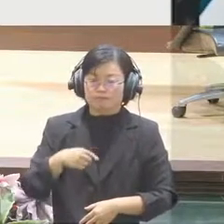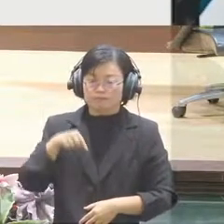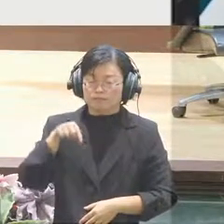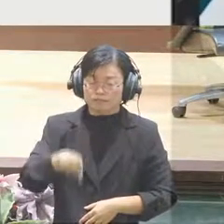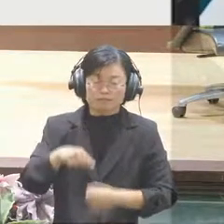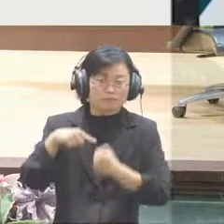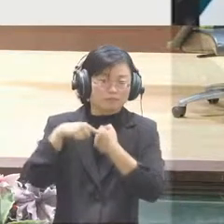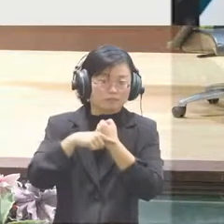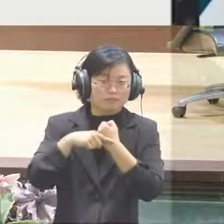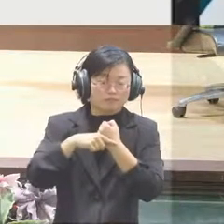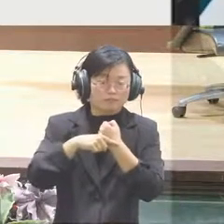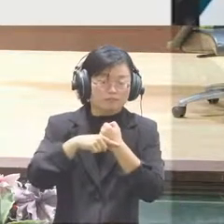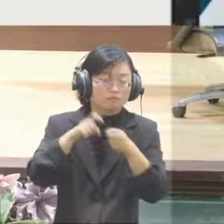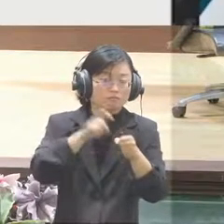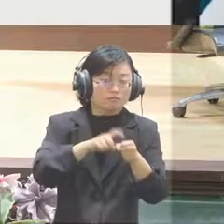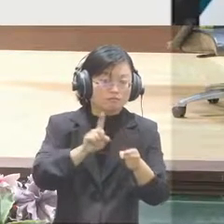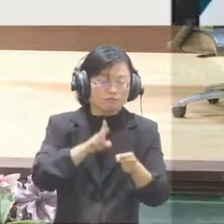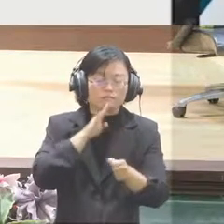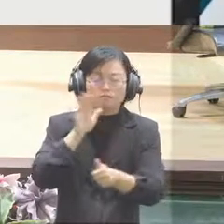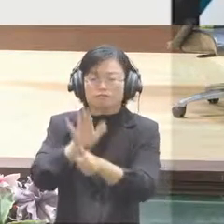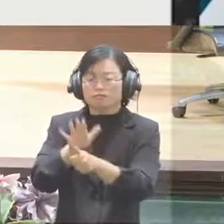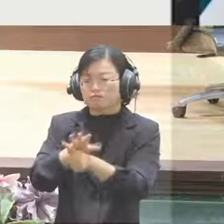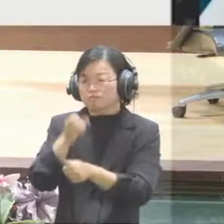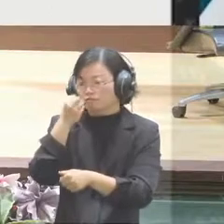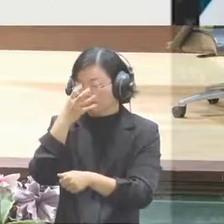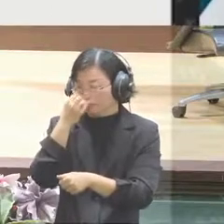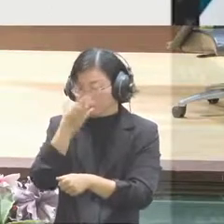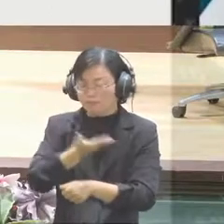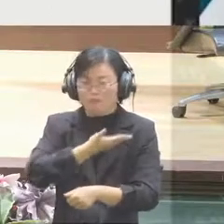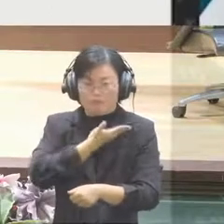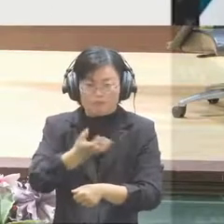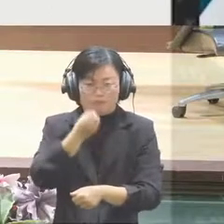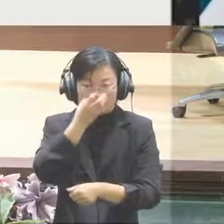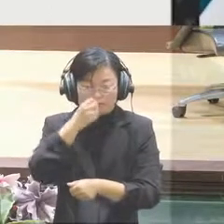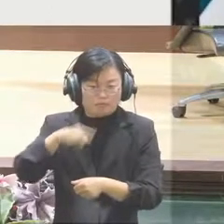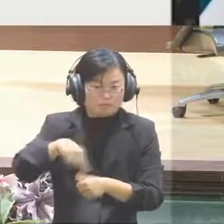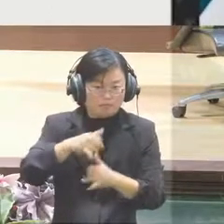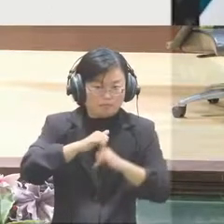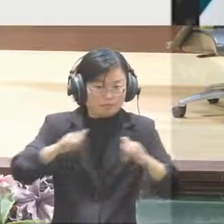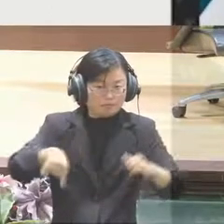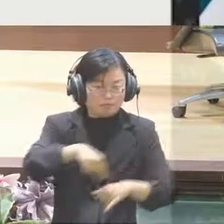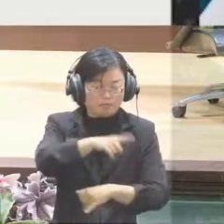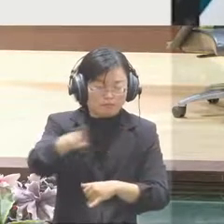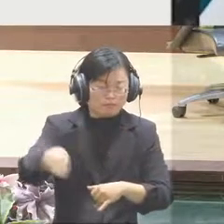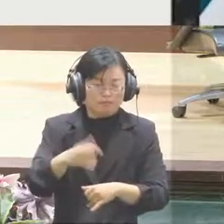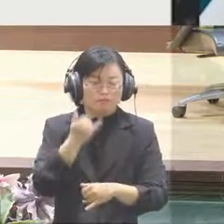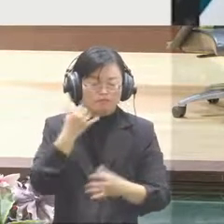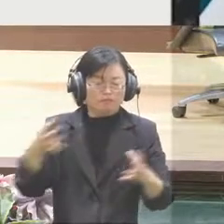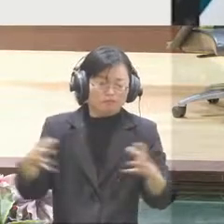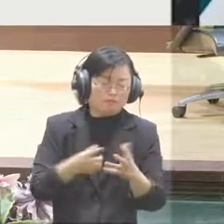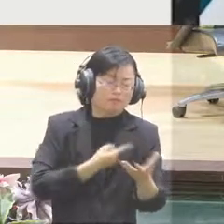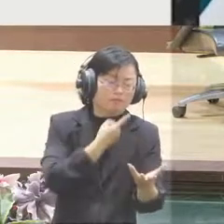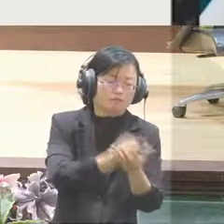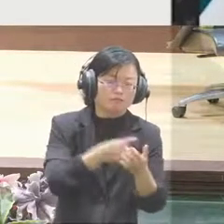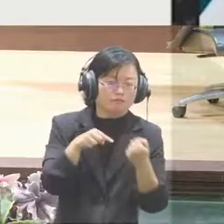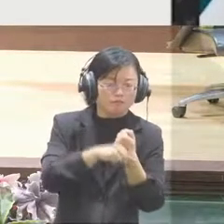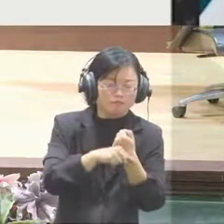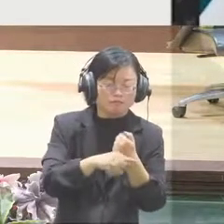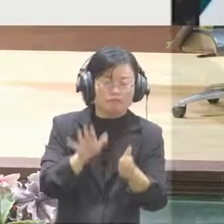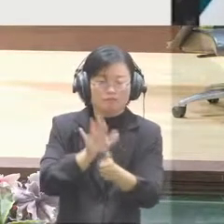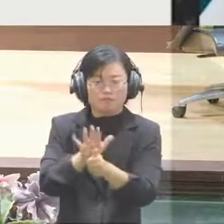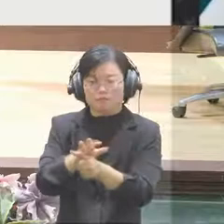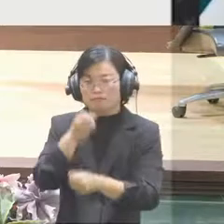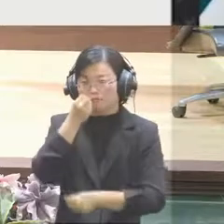So I'm not sure whether Kim Chang has some wrap-up about our mode of operation and...